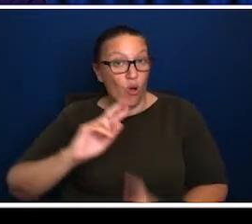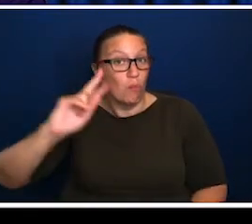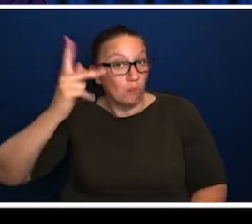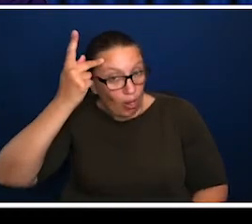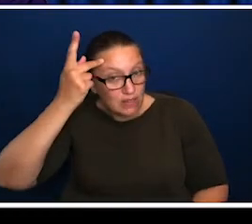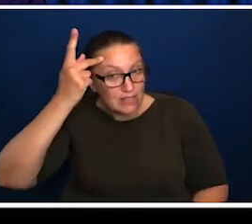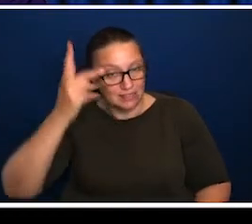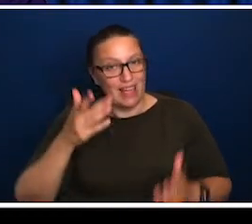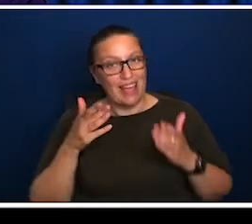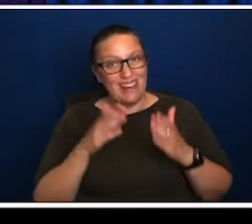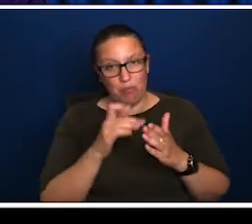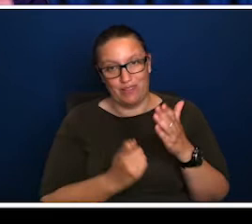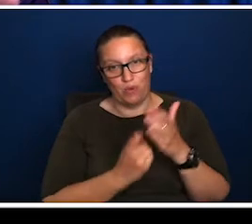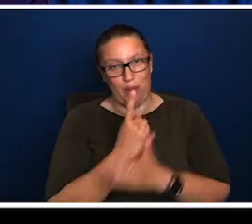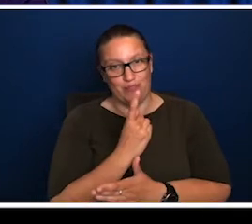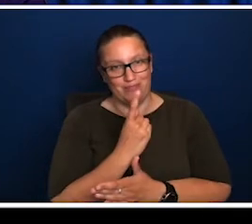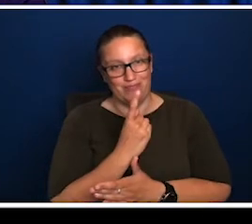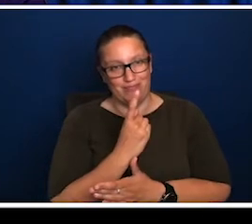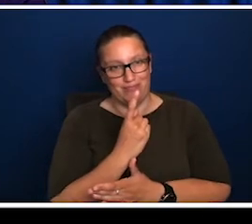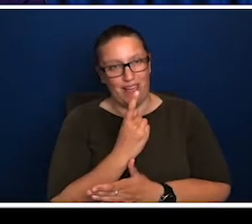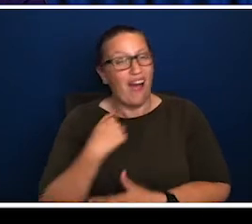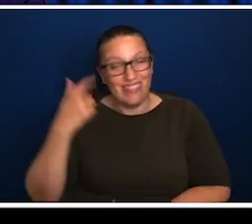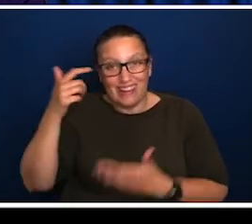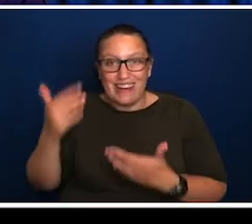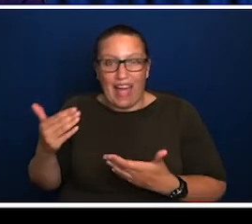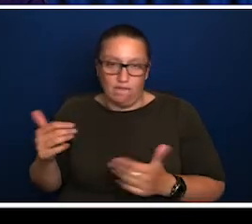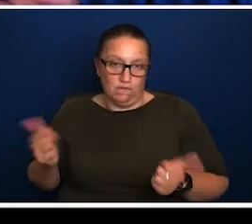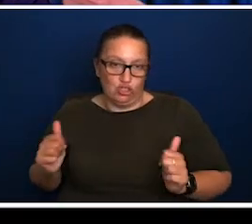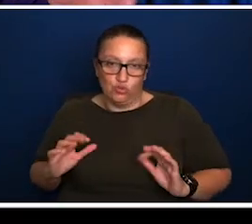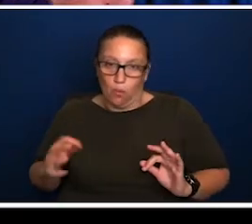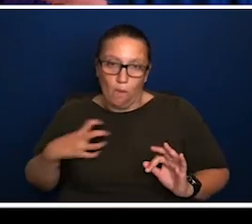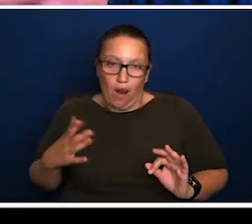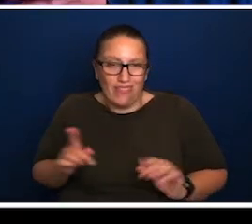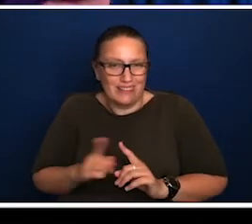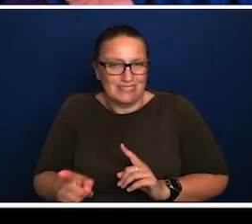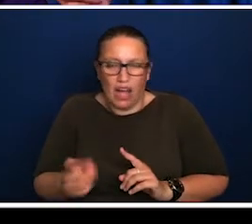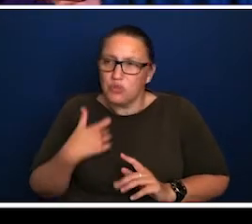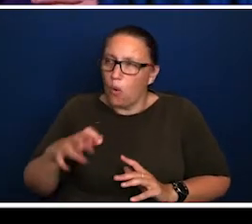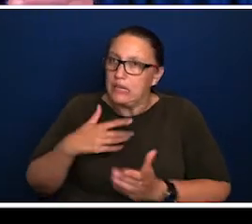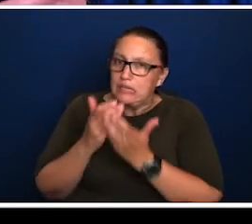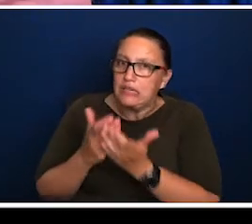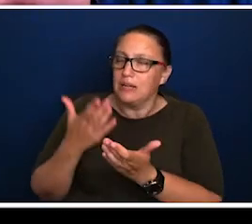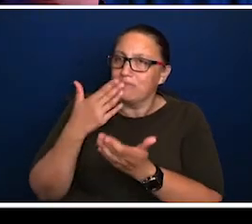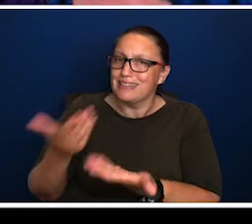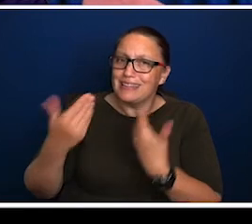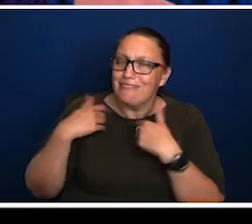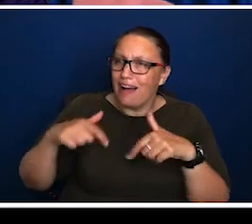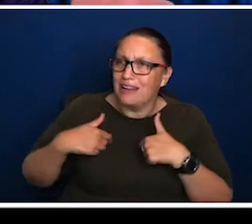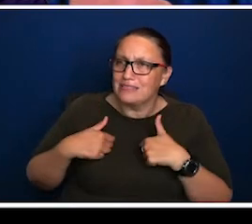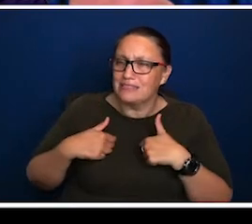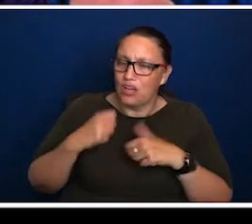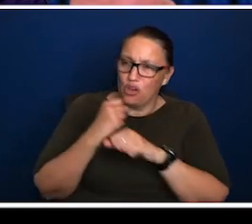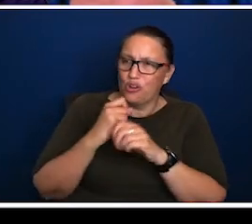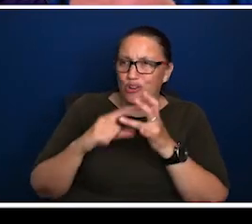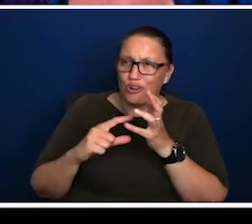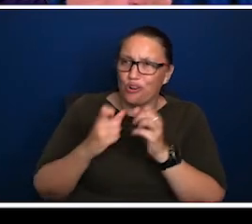thing that's missing. I'm not necessarily recommending you go cap in hand to politics and demand an equivalent of, uh, of, of, Gough Whitlam's investment in the